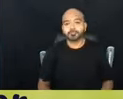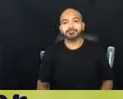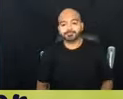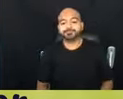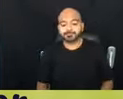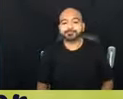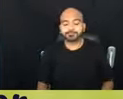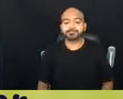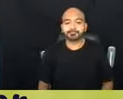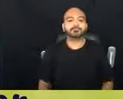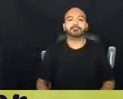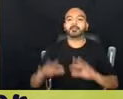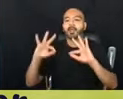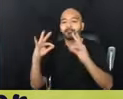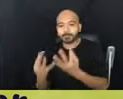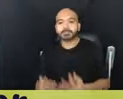family,